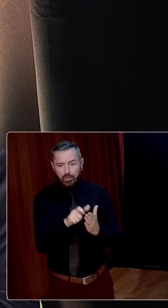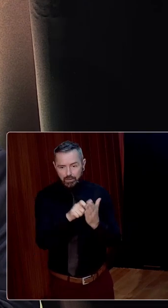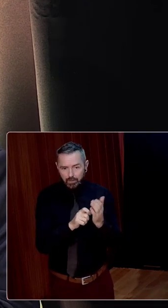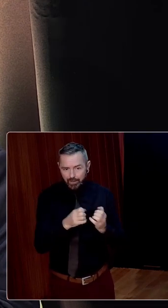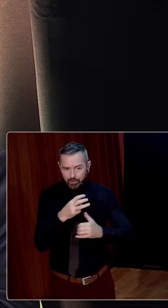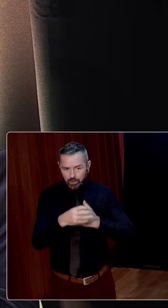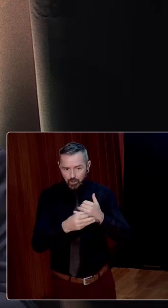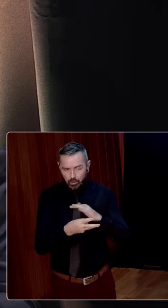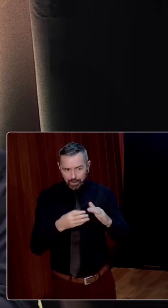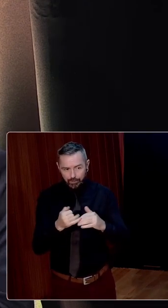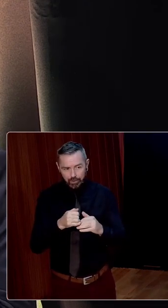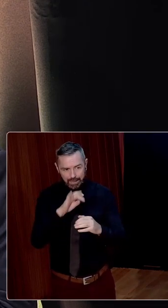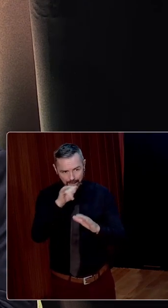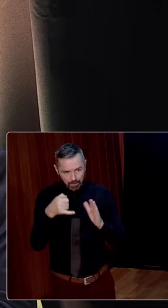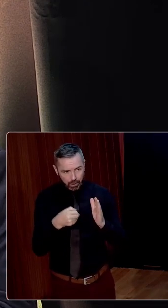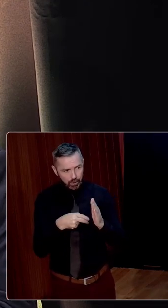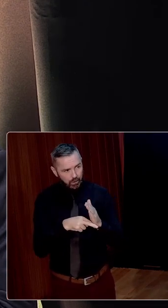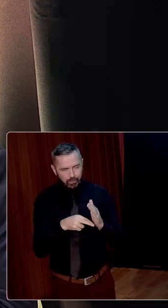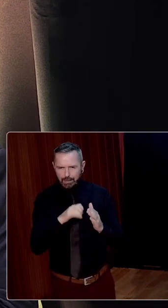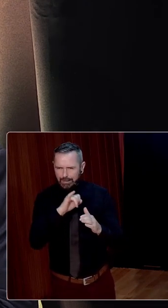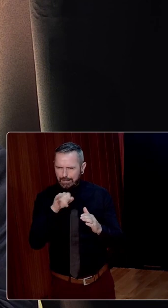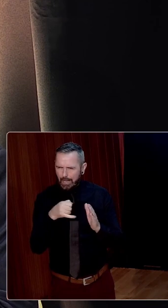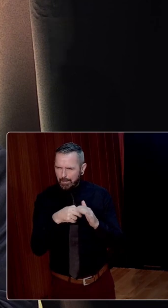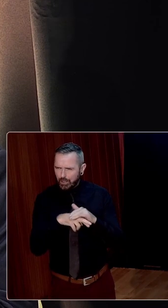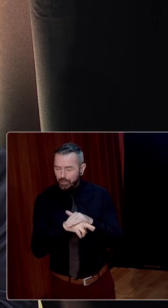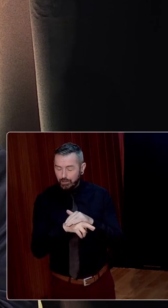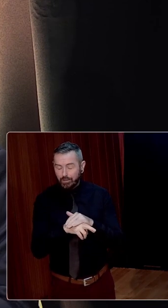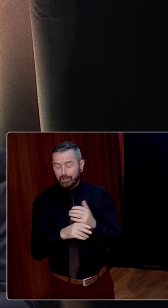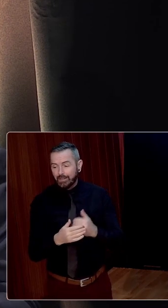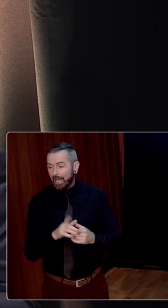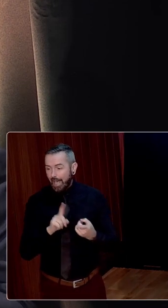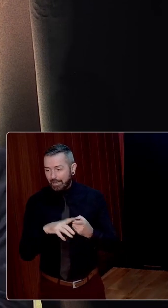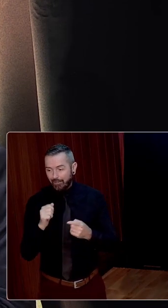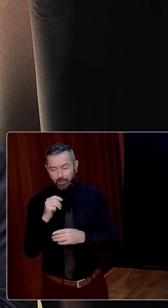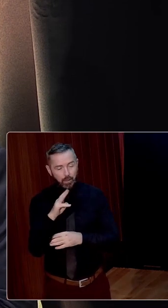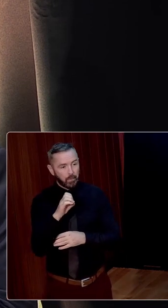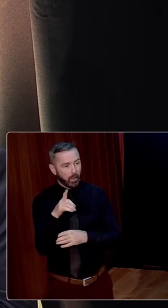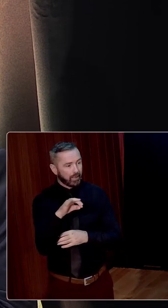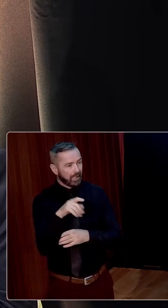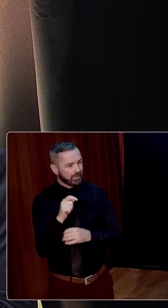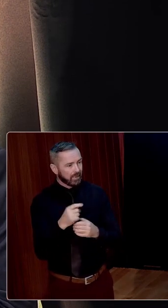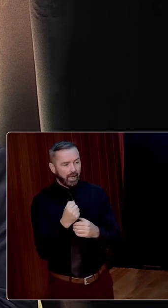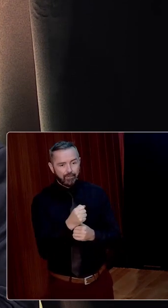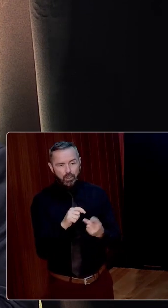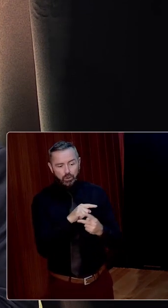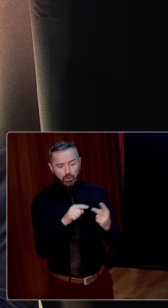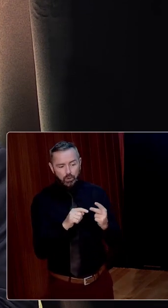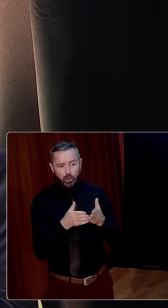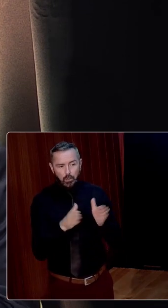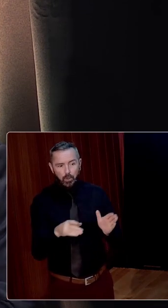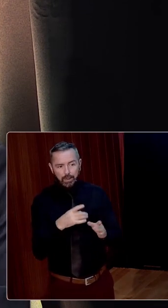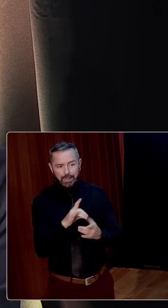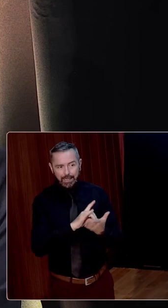presents the Examiner podcast, sporting podcast and Gaelic football. He also is a co-director of two major public history